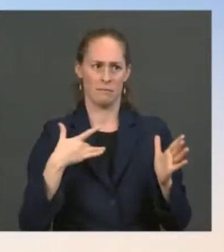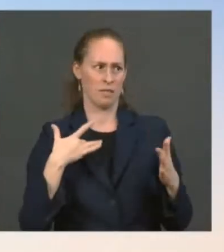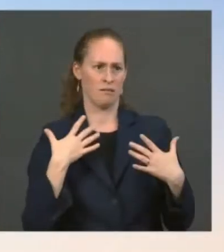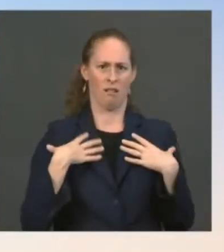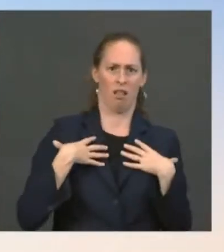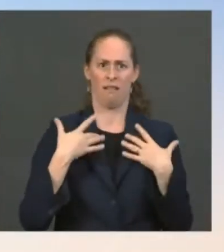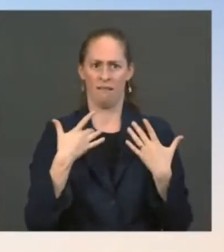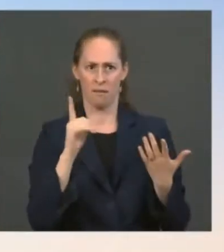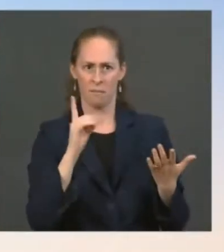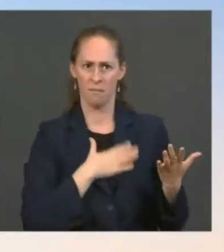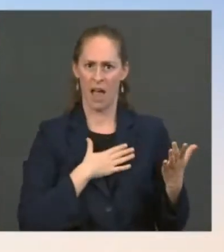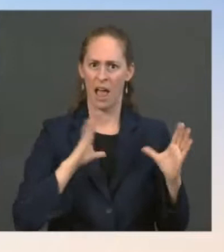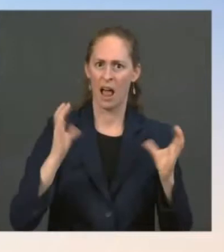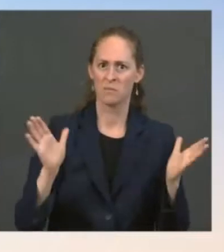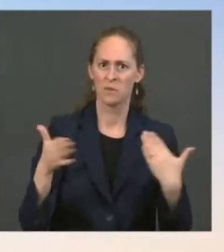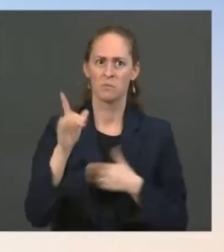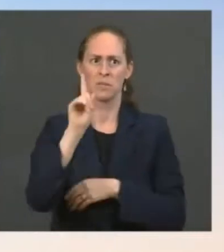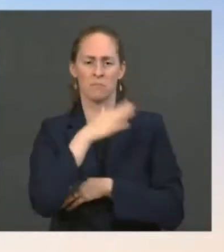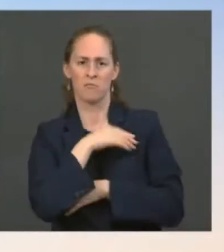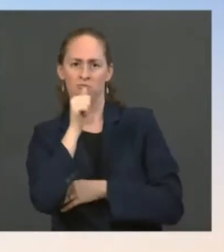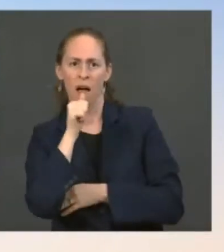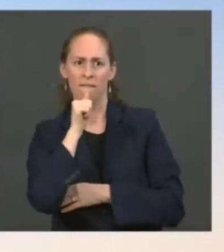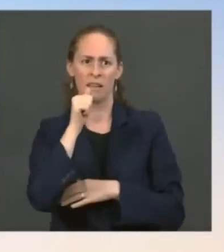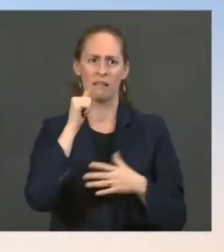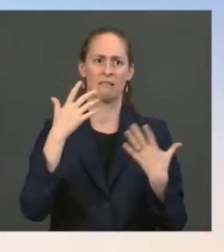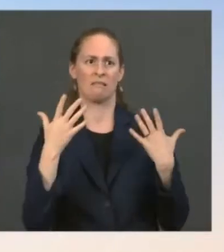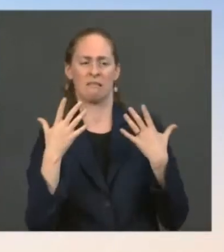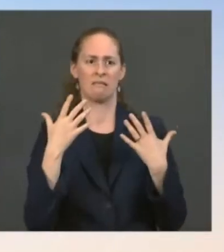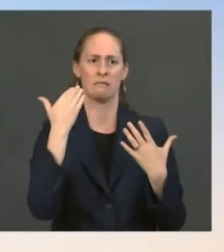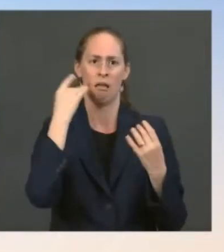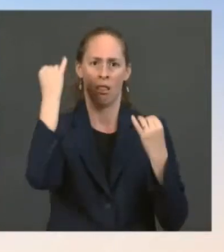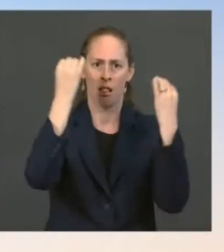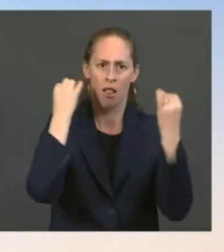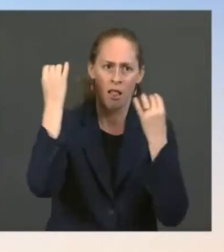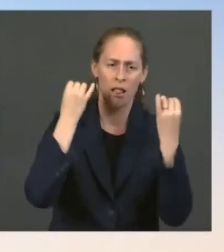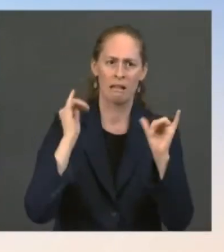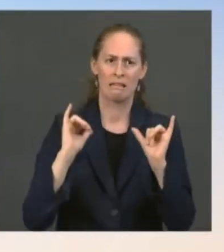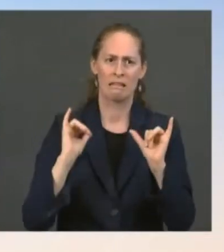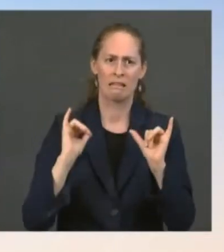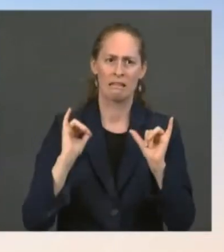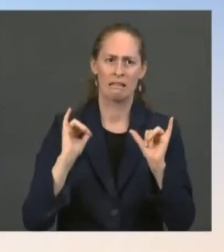classroom, and their time as students in college is being broached upon. Go ahead. . .